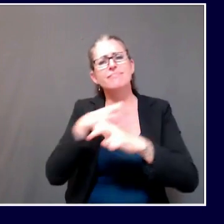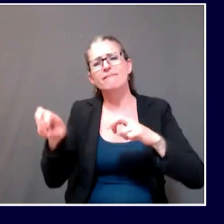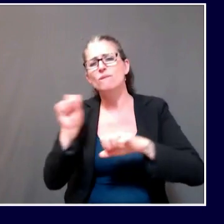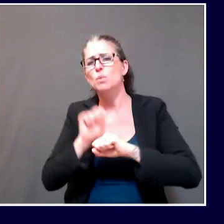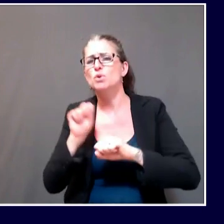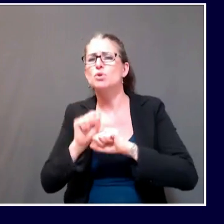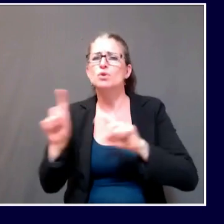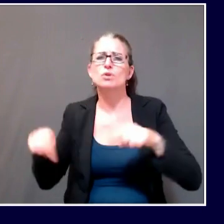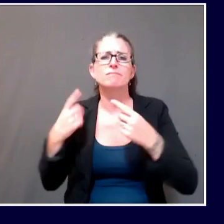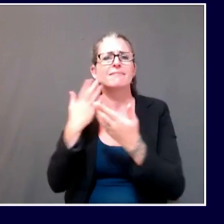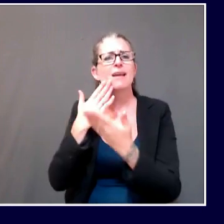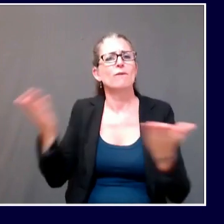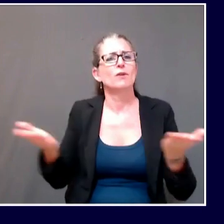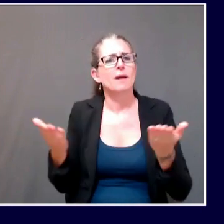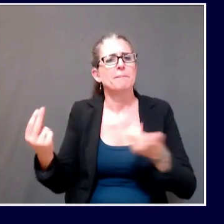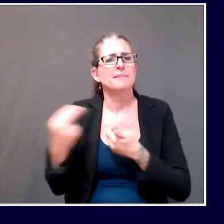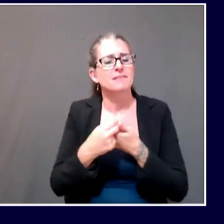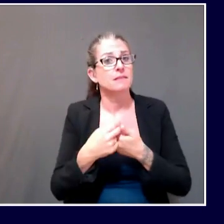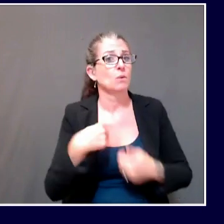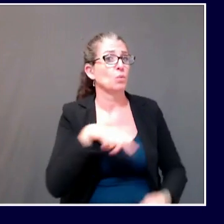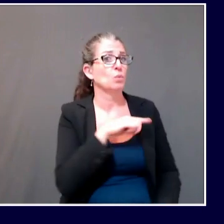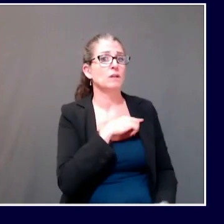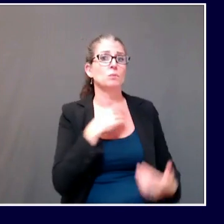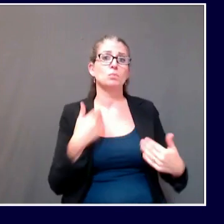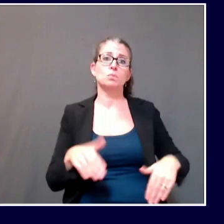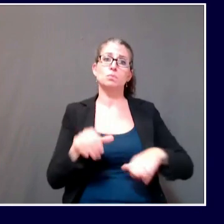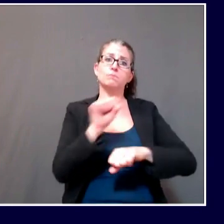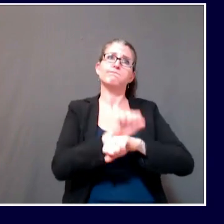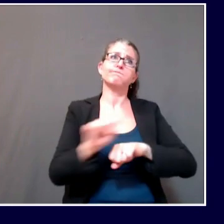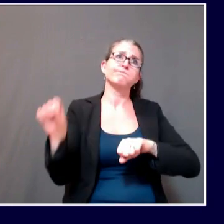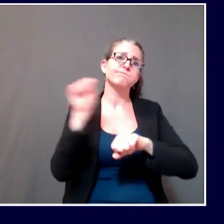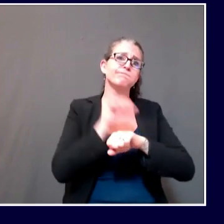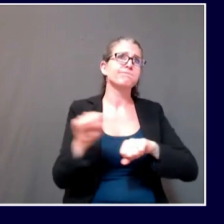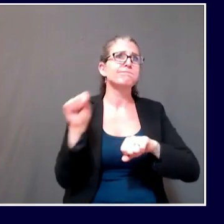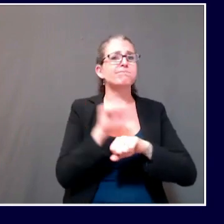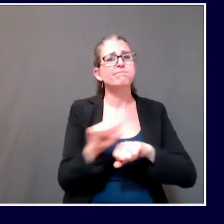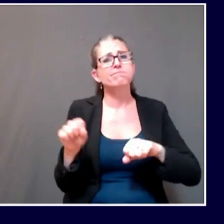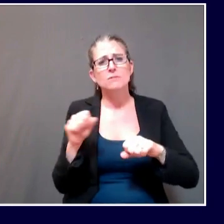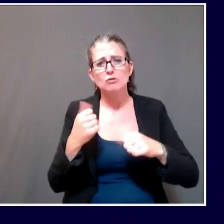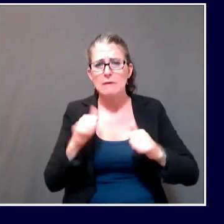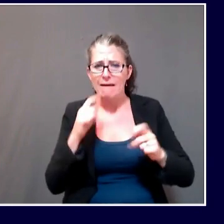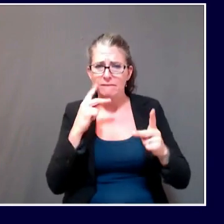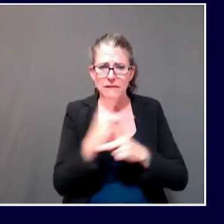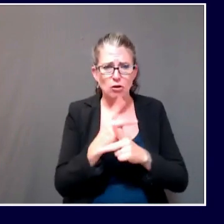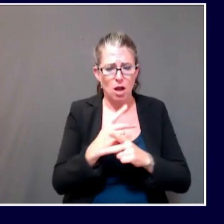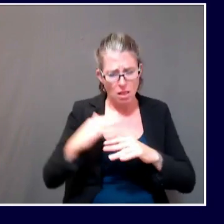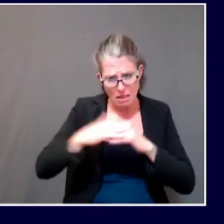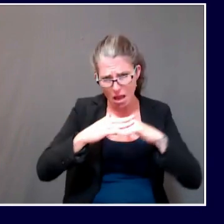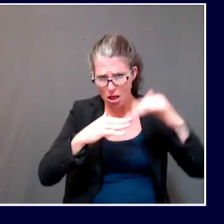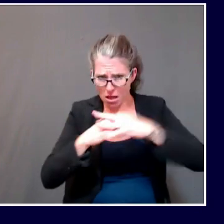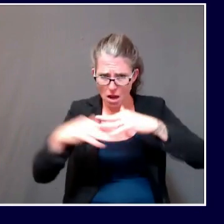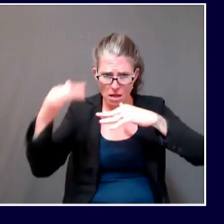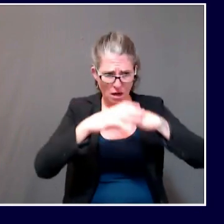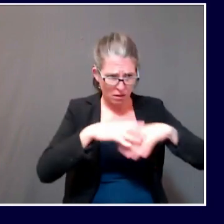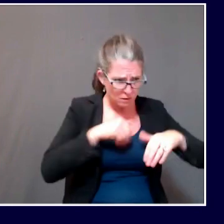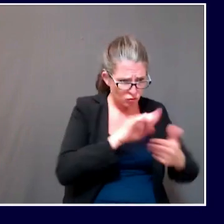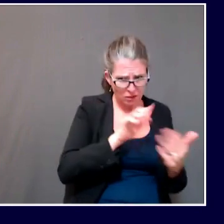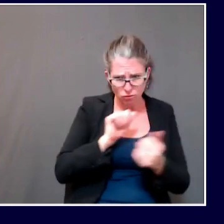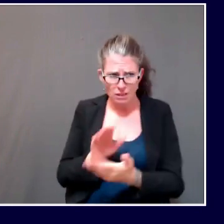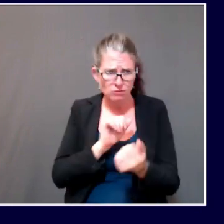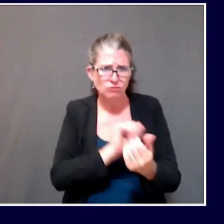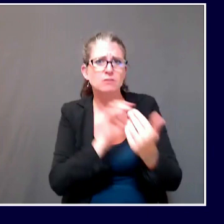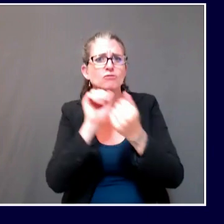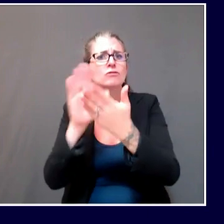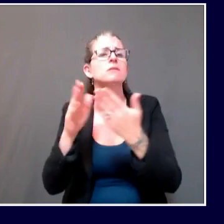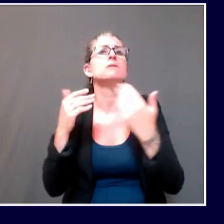level to keep people safe in this state. I get to go out weekends sometimes and visit places that I haven't